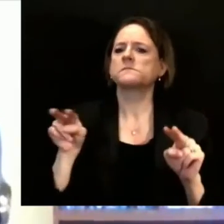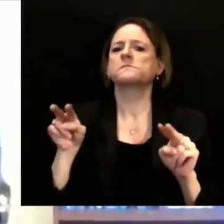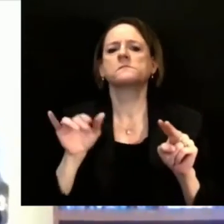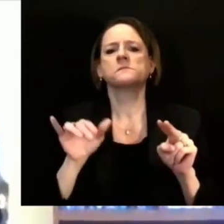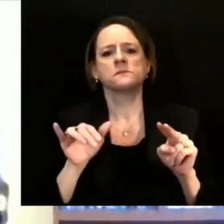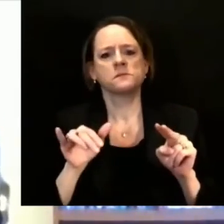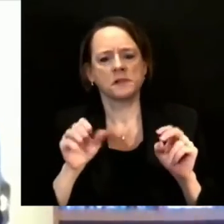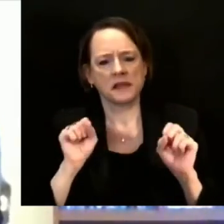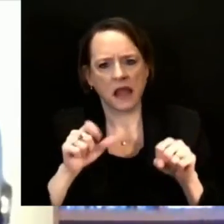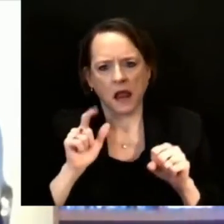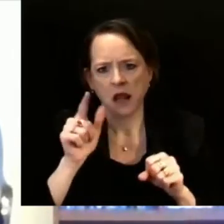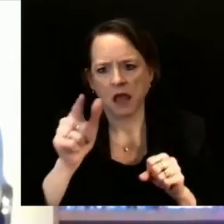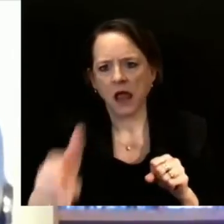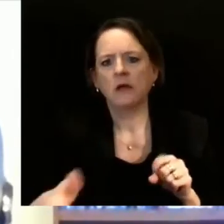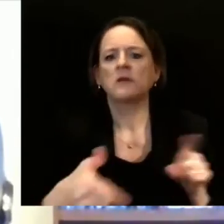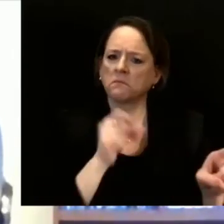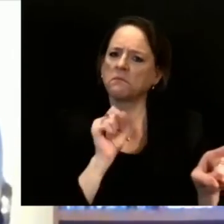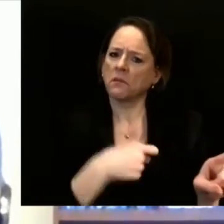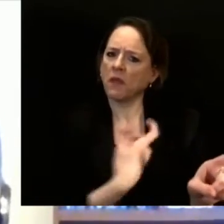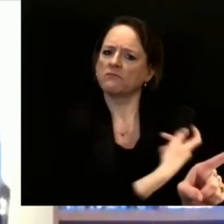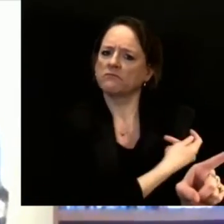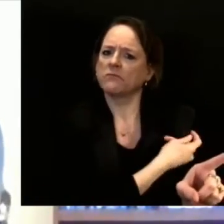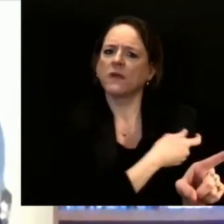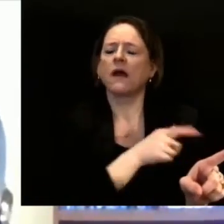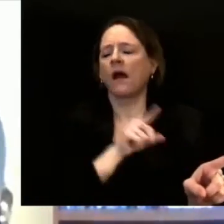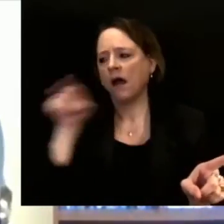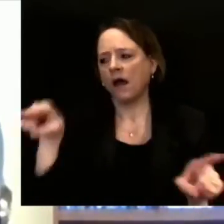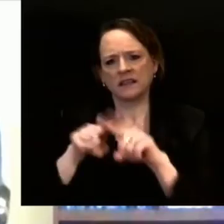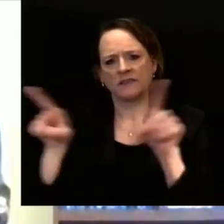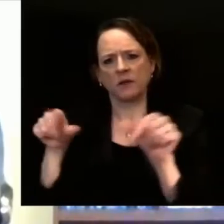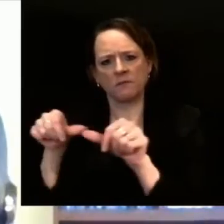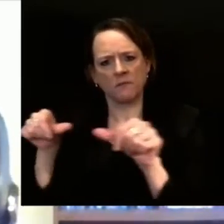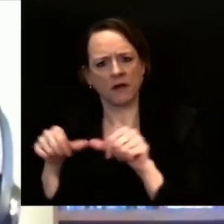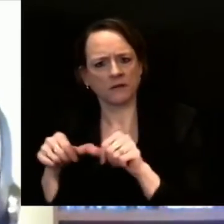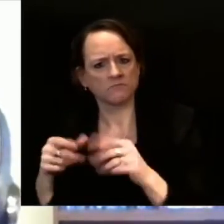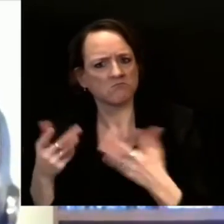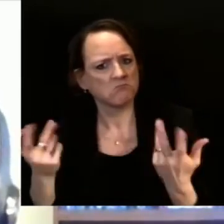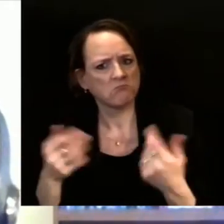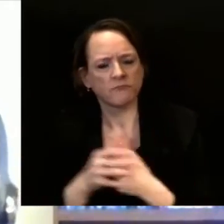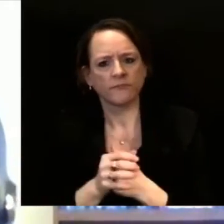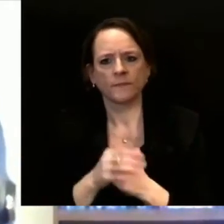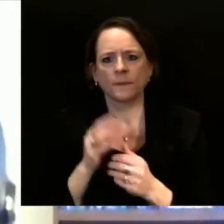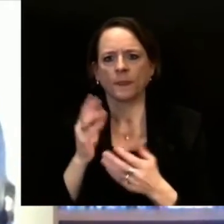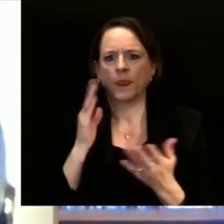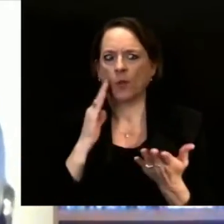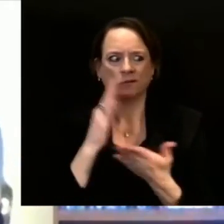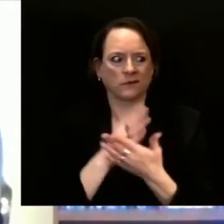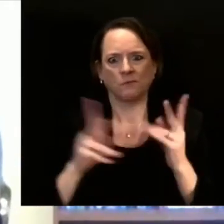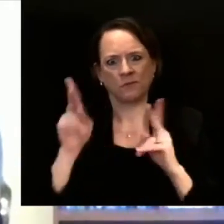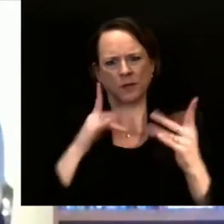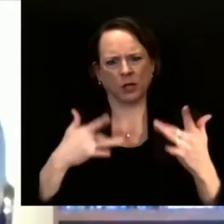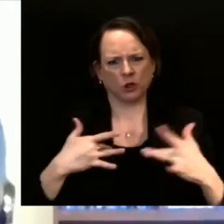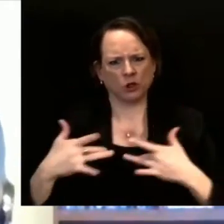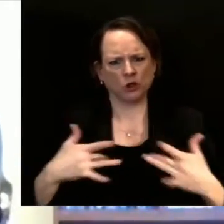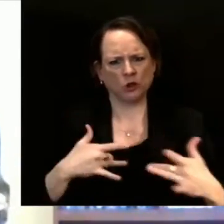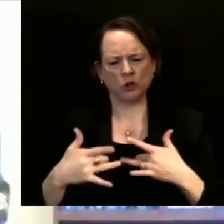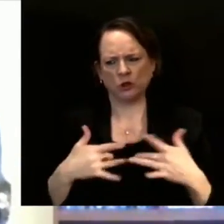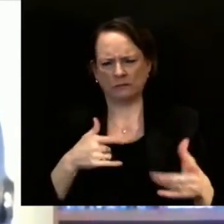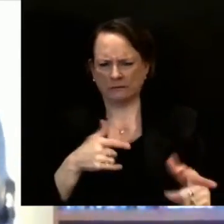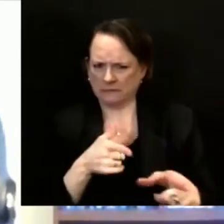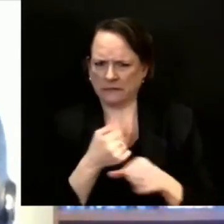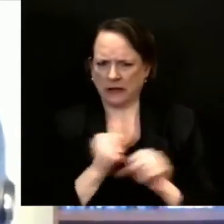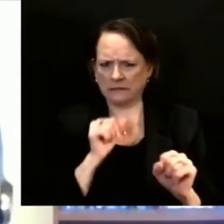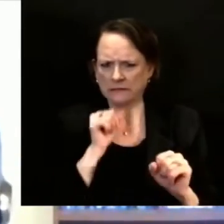Because we know some people are hesitant at the beginning, they want to see how this goes, they want to see how it rolls out for the first few months.